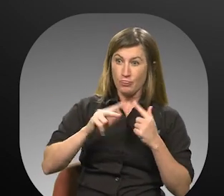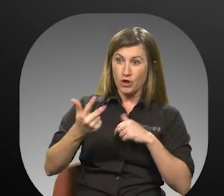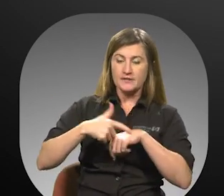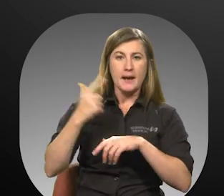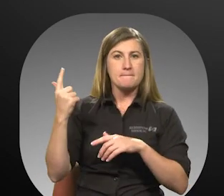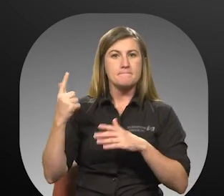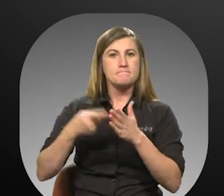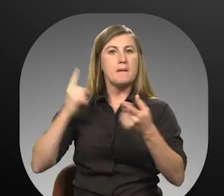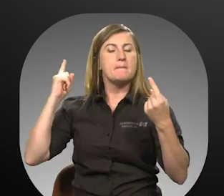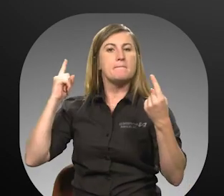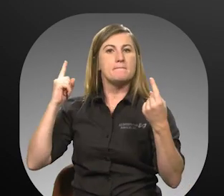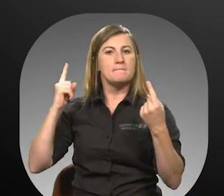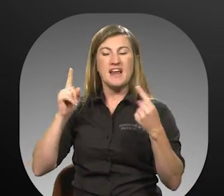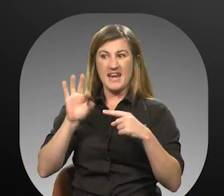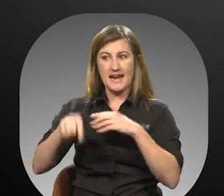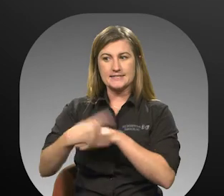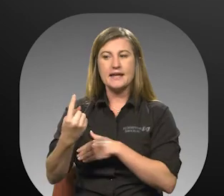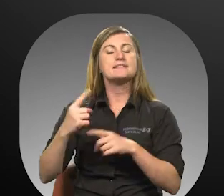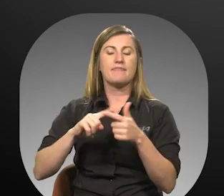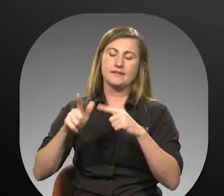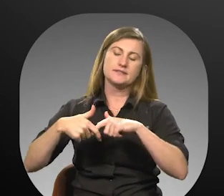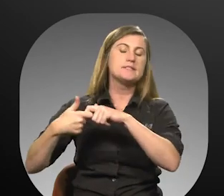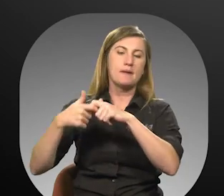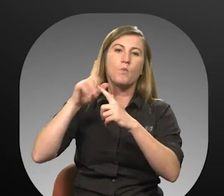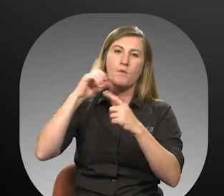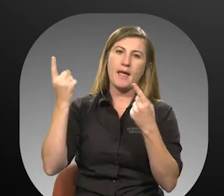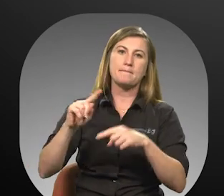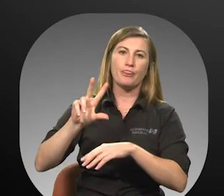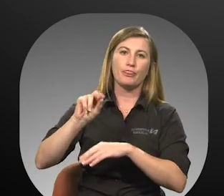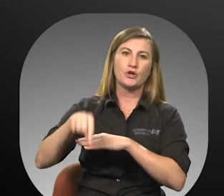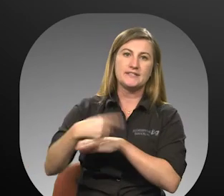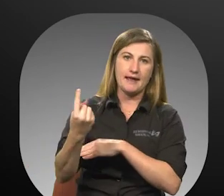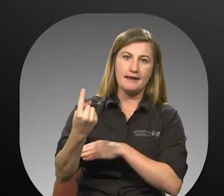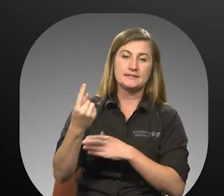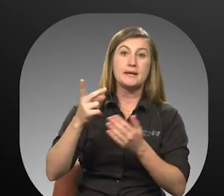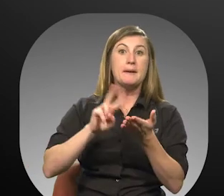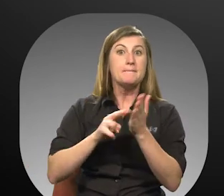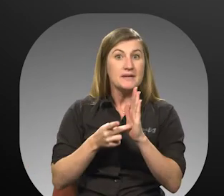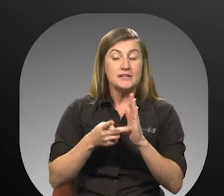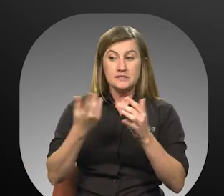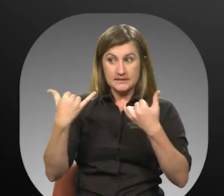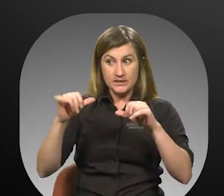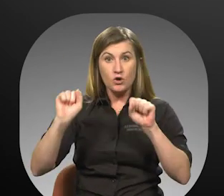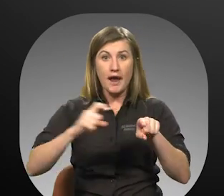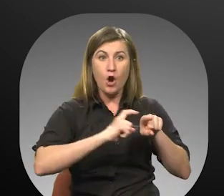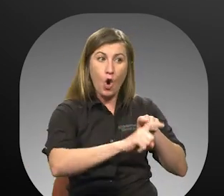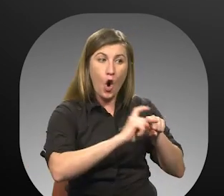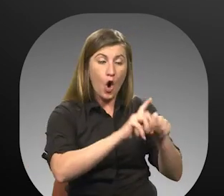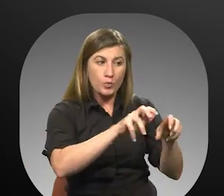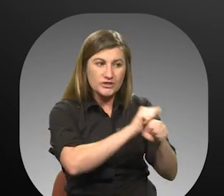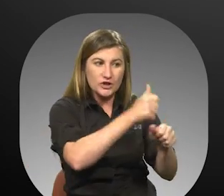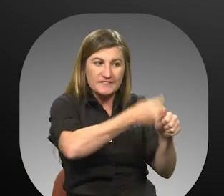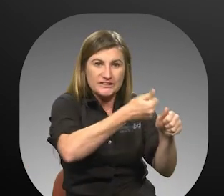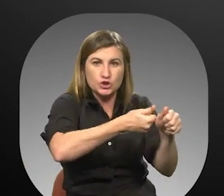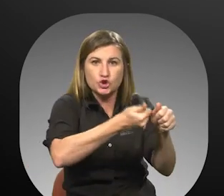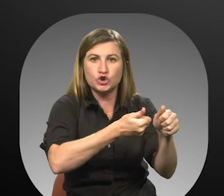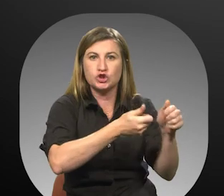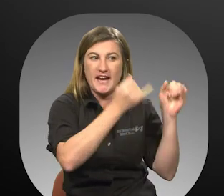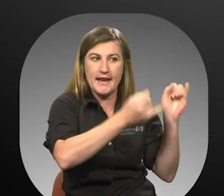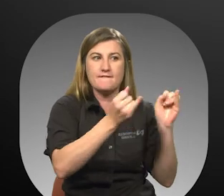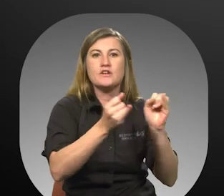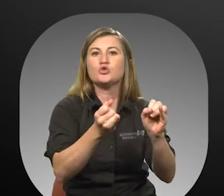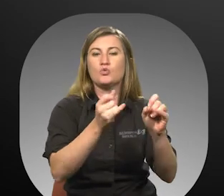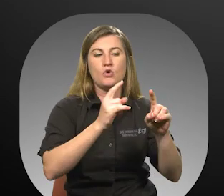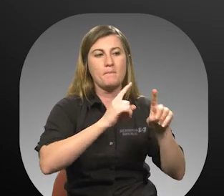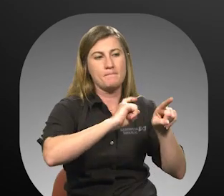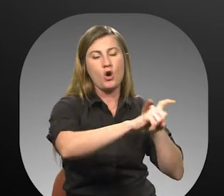a 90-day period, the subscription suspension will be for 30 days, meaning that they will still be able to reserve each trip needed by contacting the